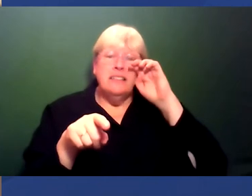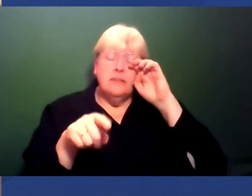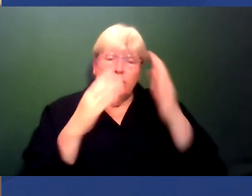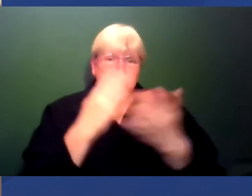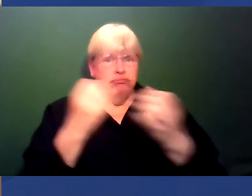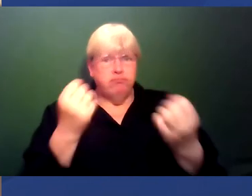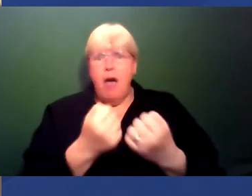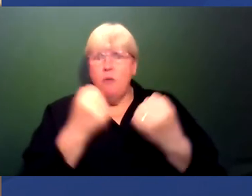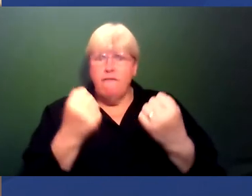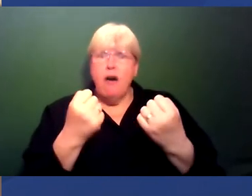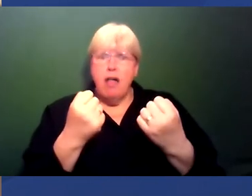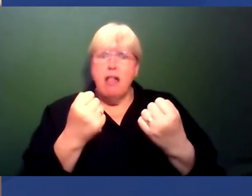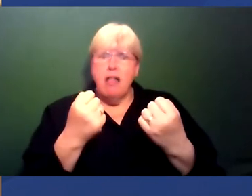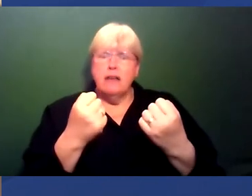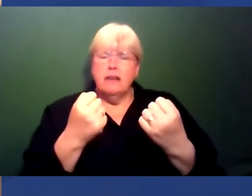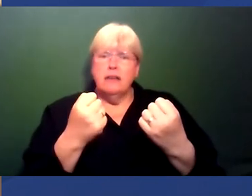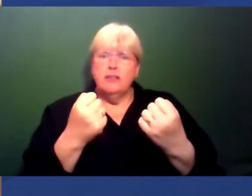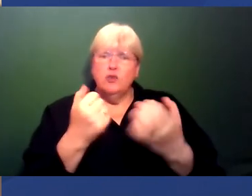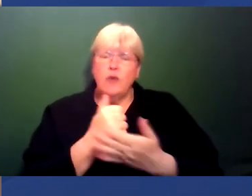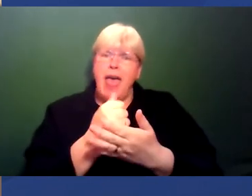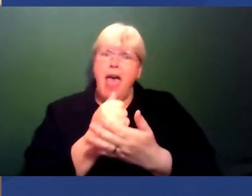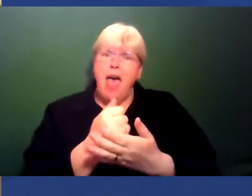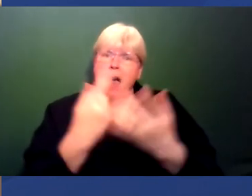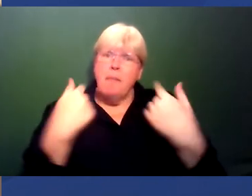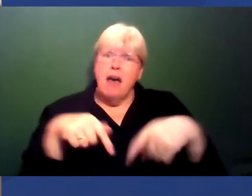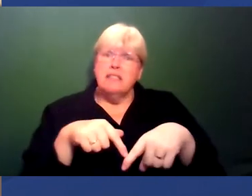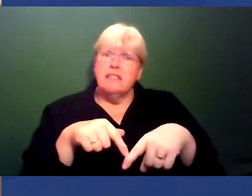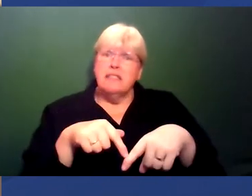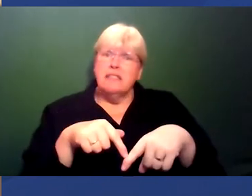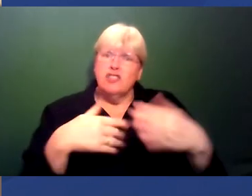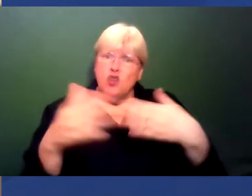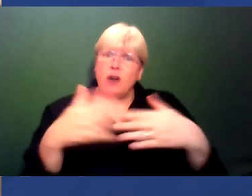powerful to help us tackle these issues.